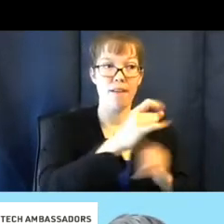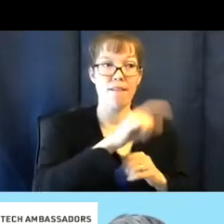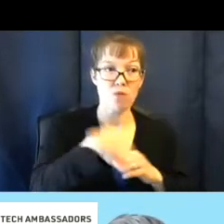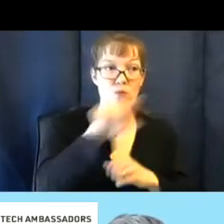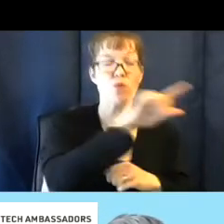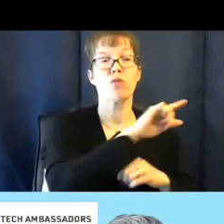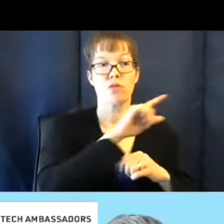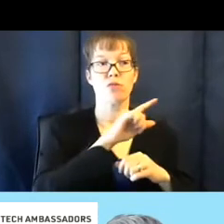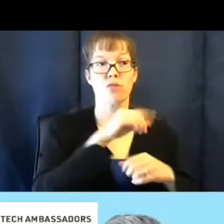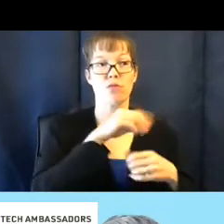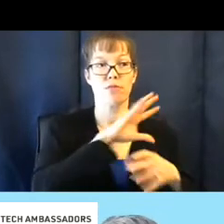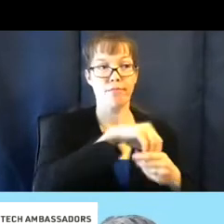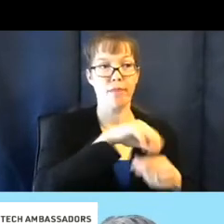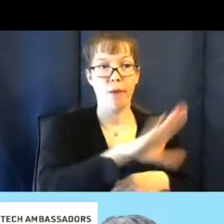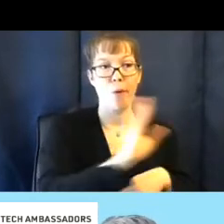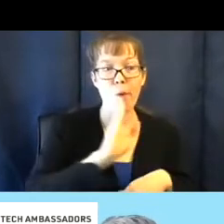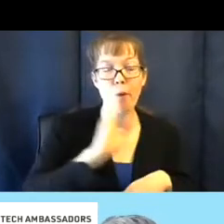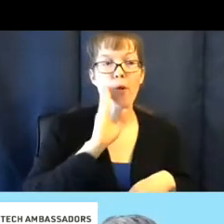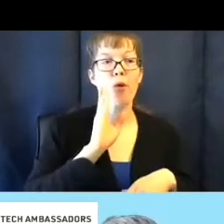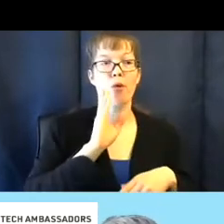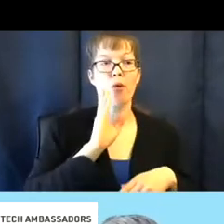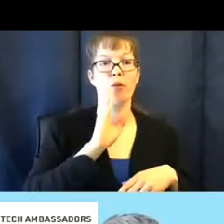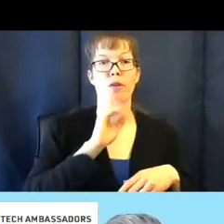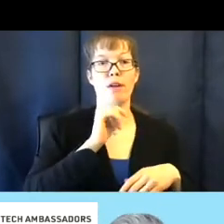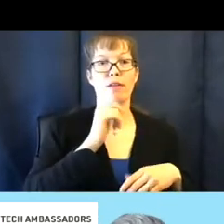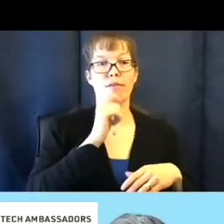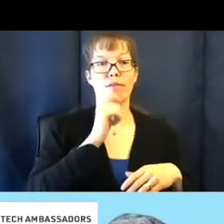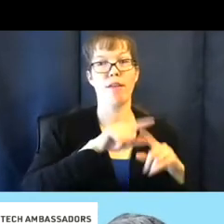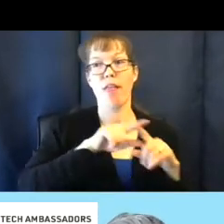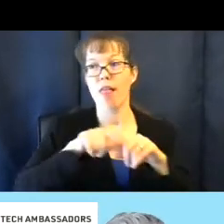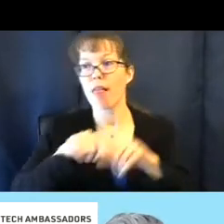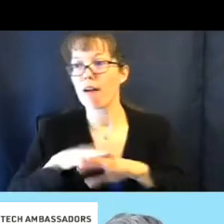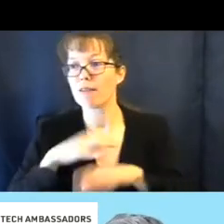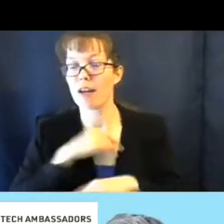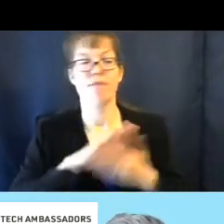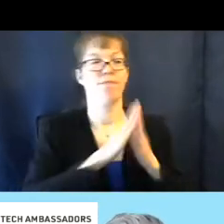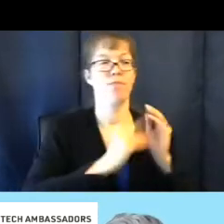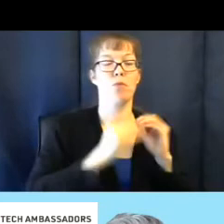so they don't have to depend on staff if they don't need to.